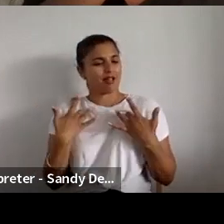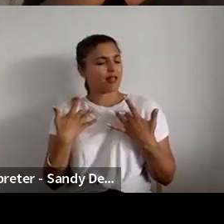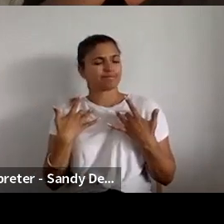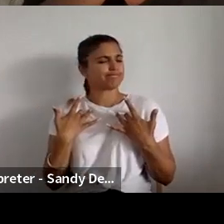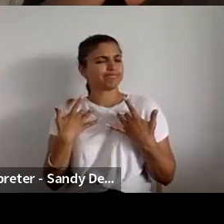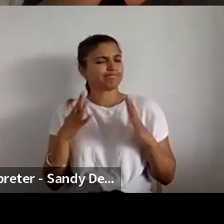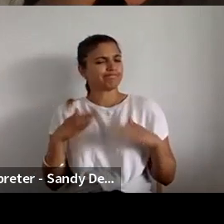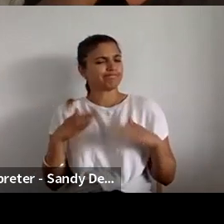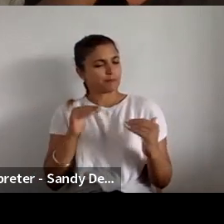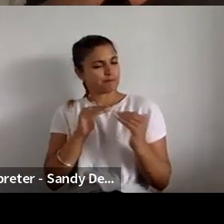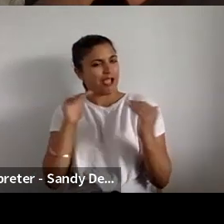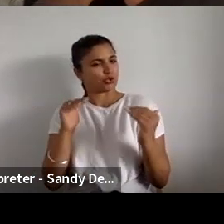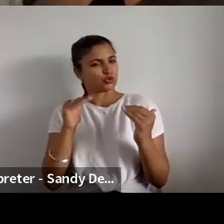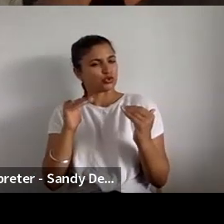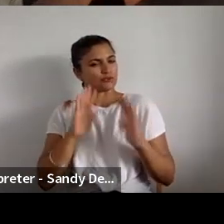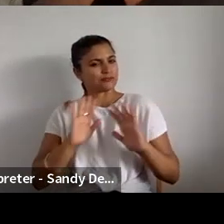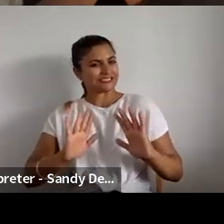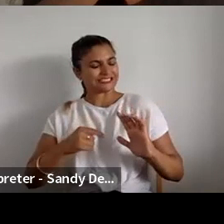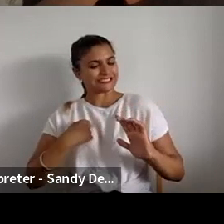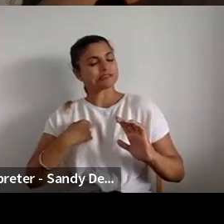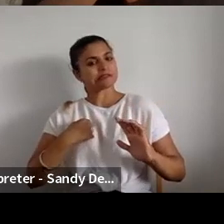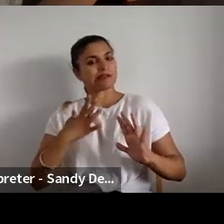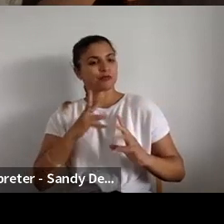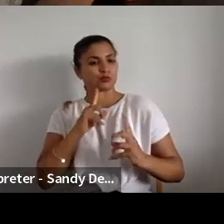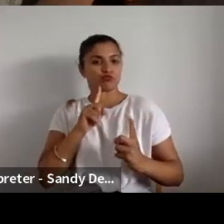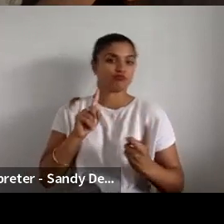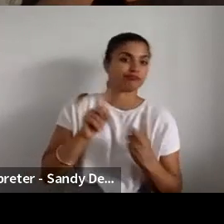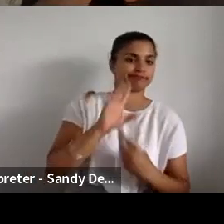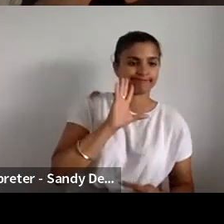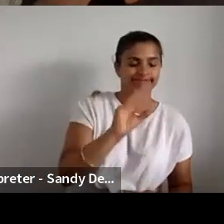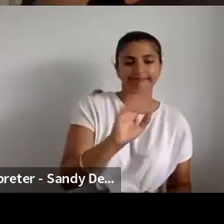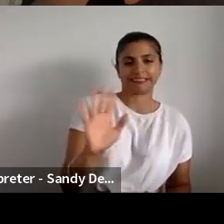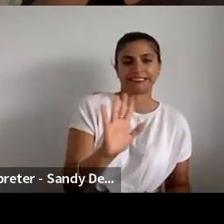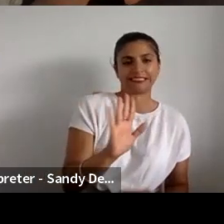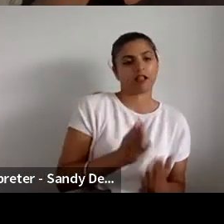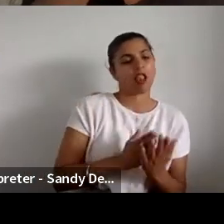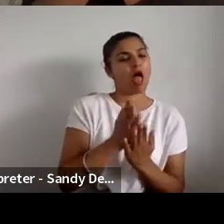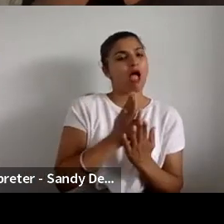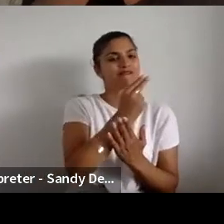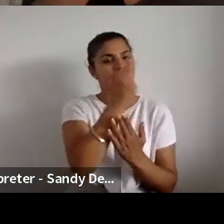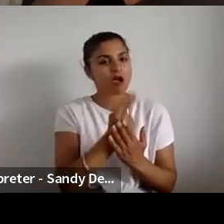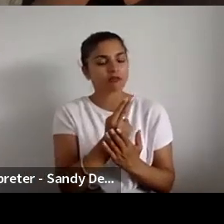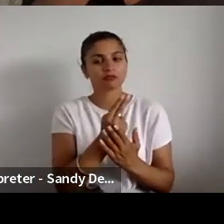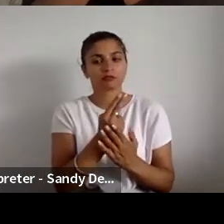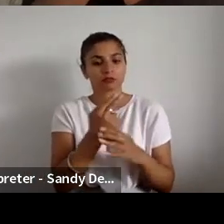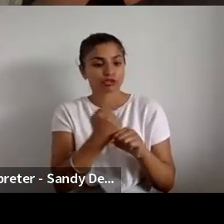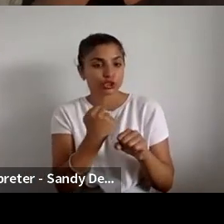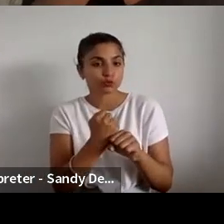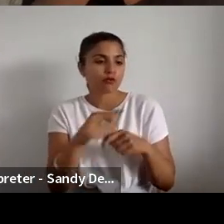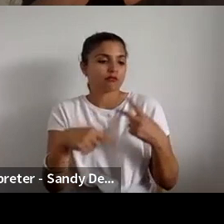sat within being a live art producer or performance producer.